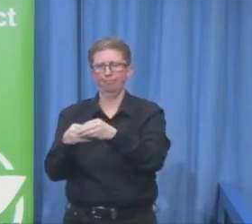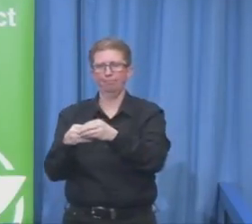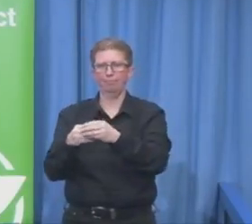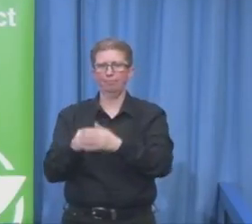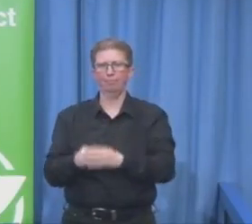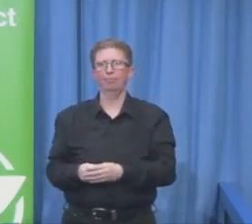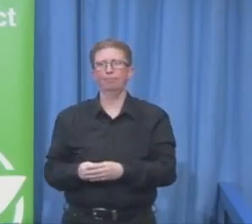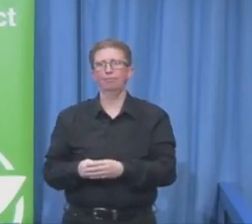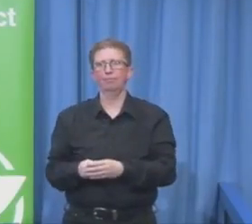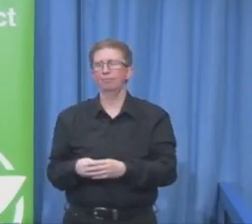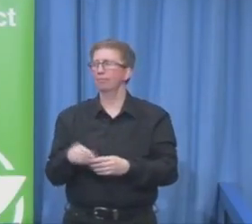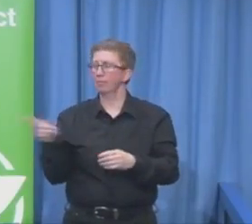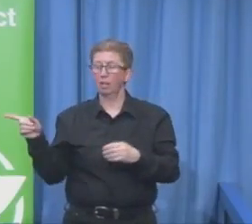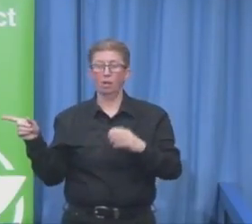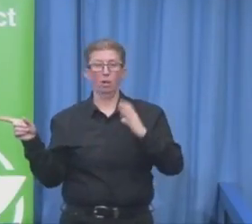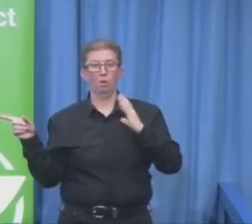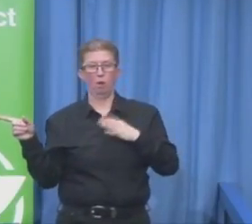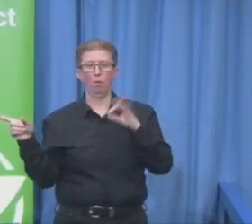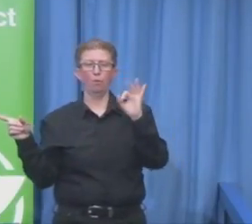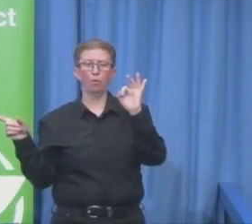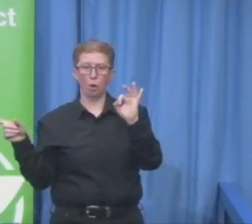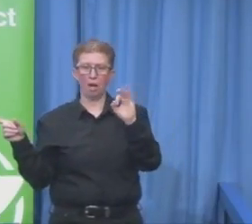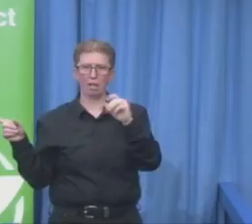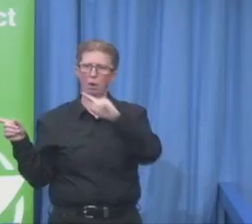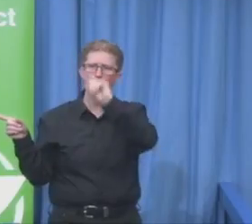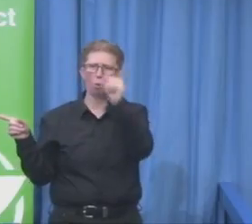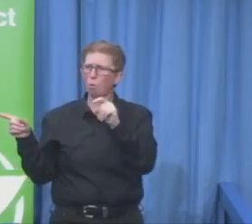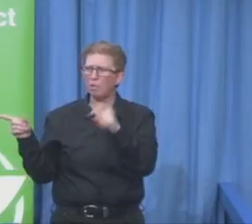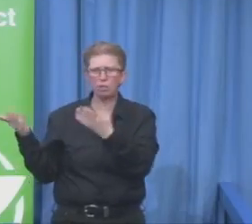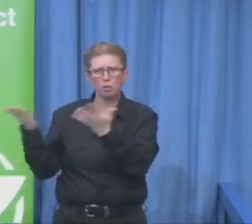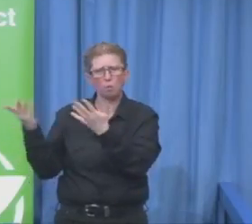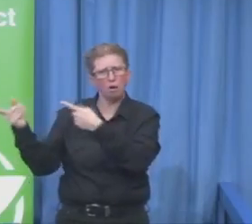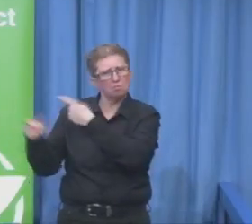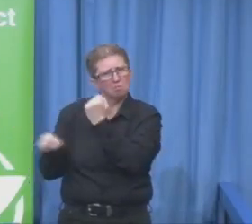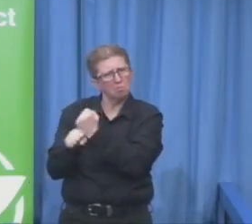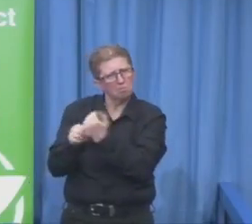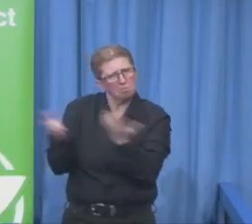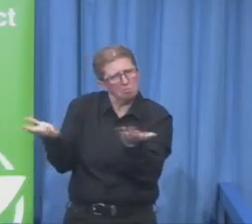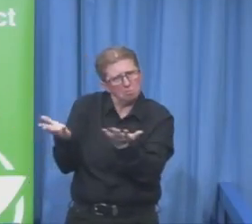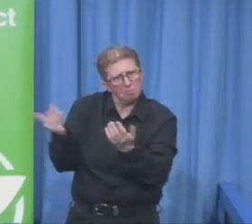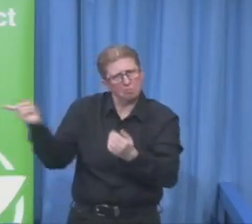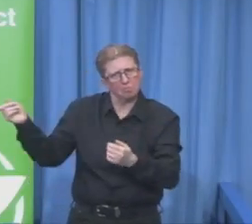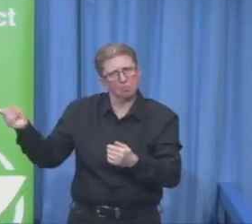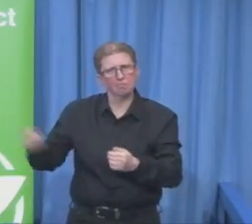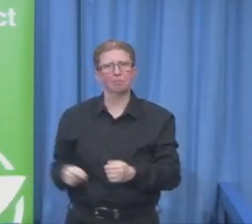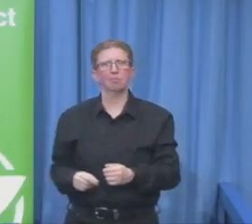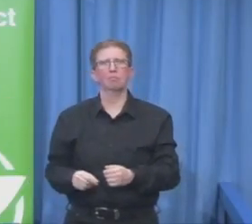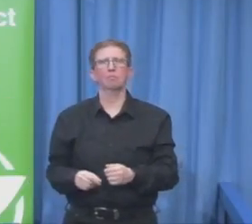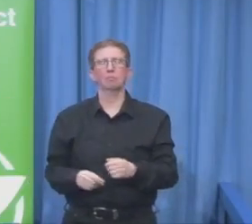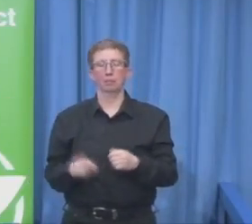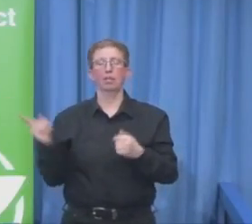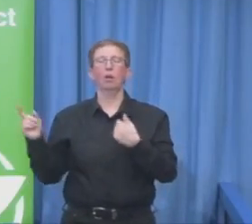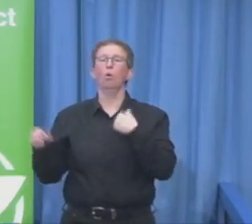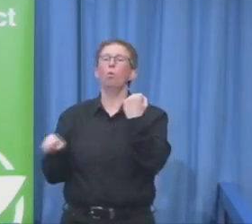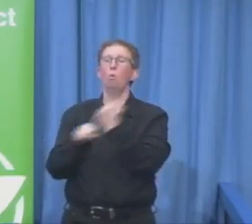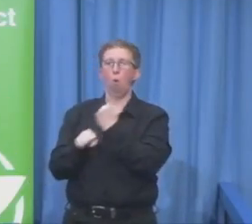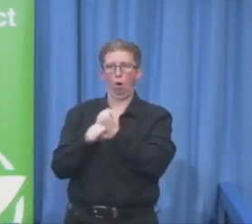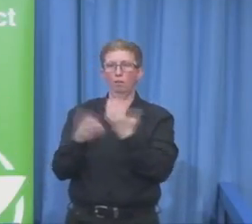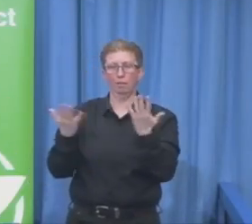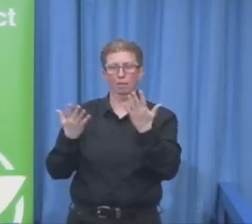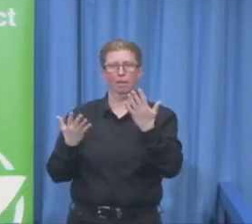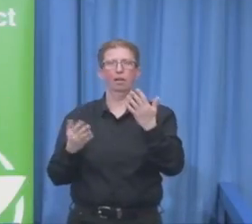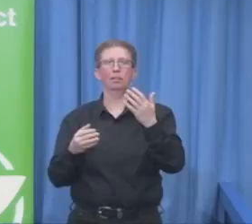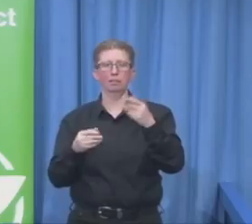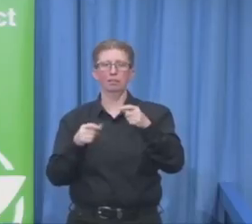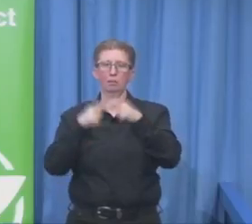Thank you. So, well, before talking about my organisation and my work, let me